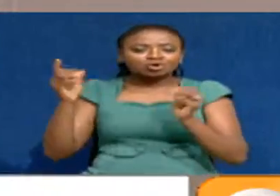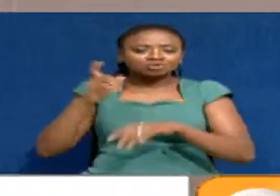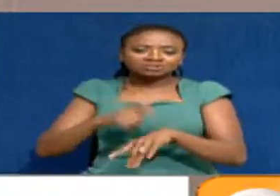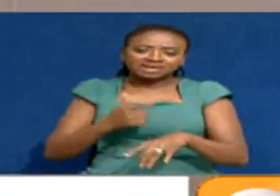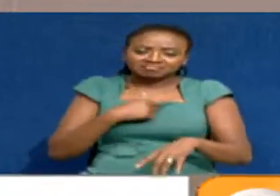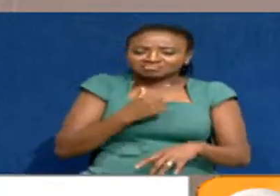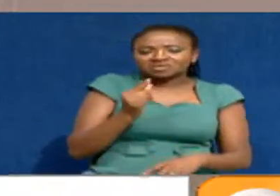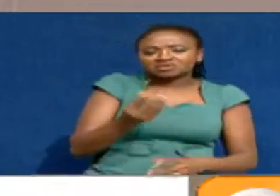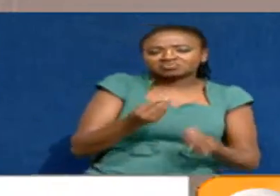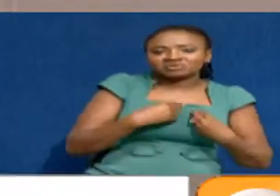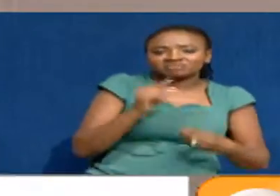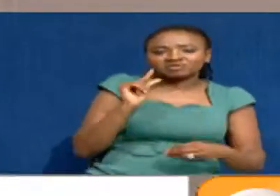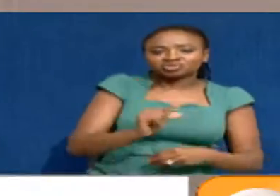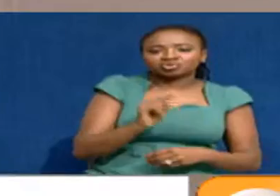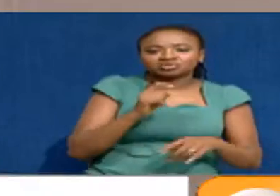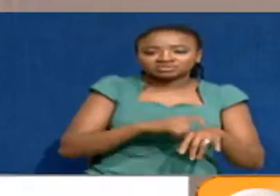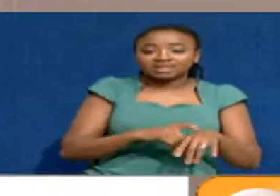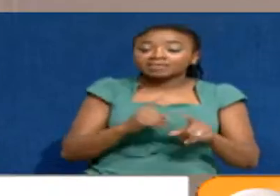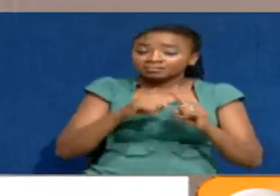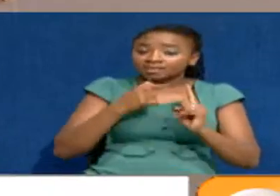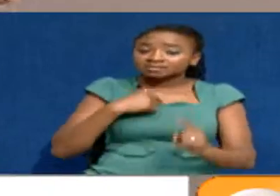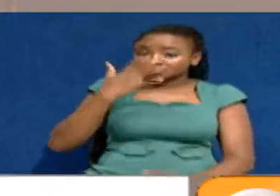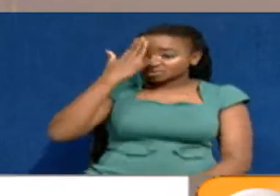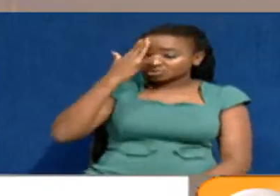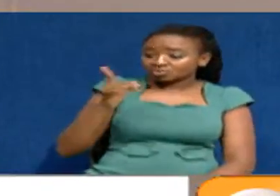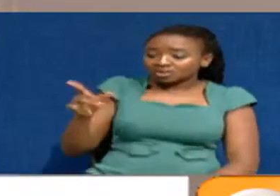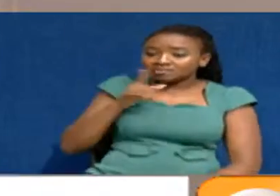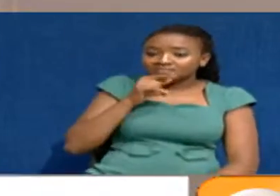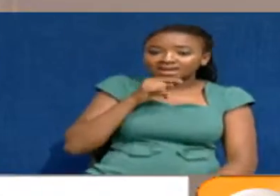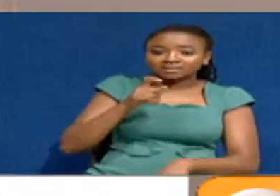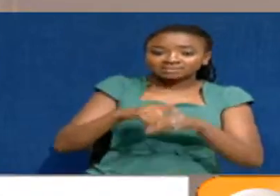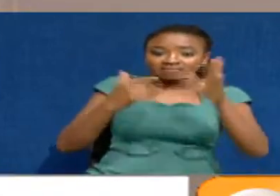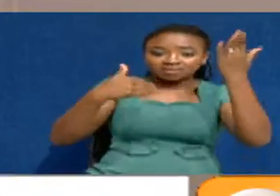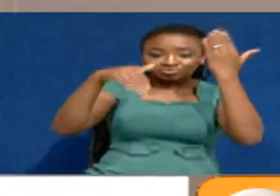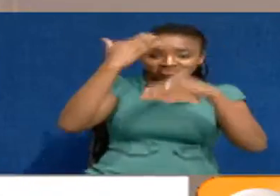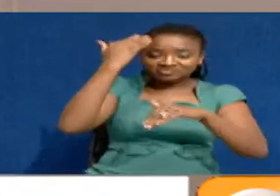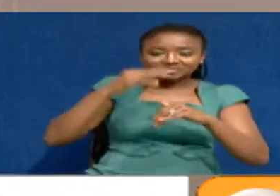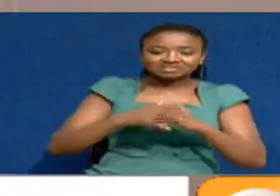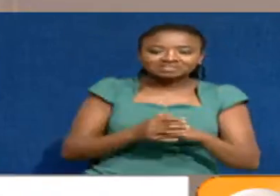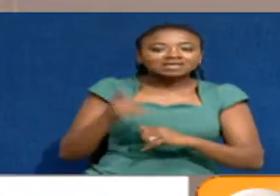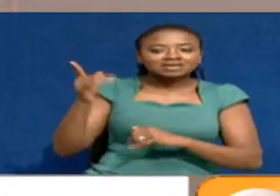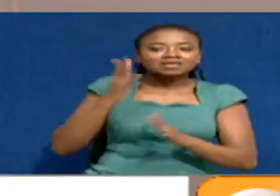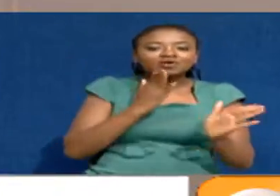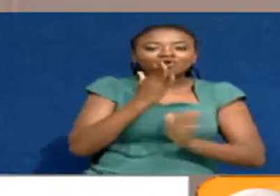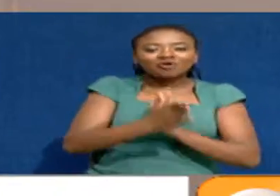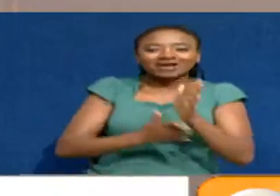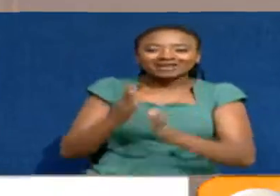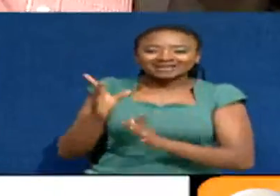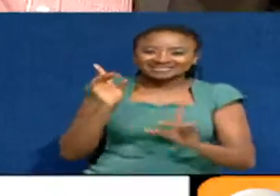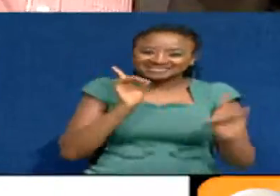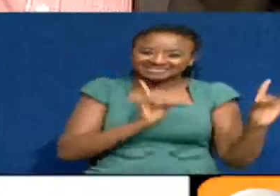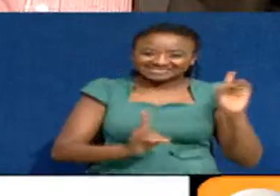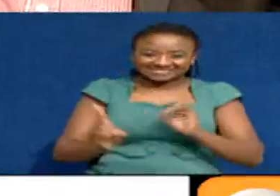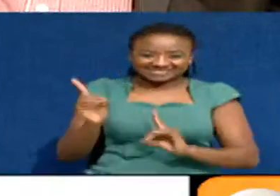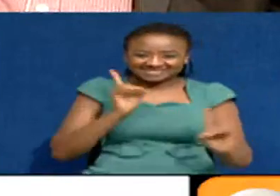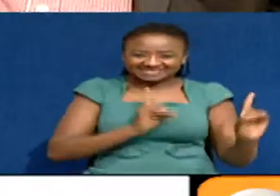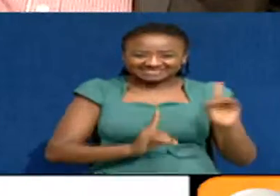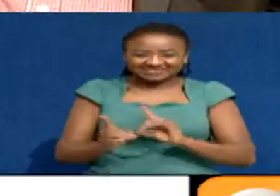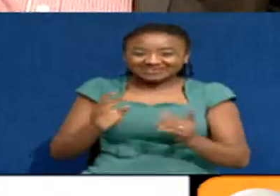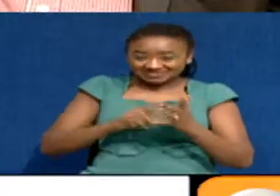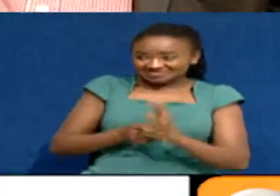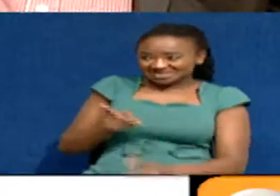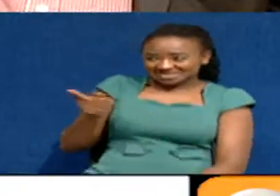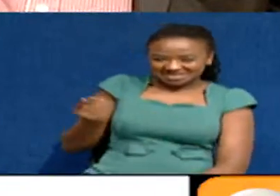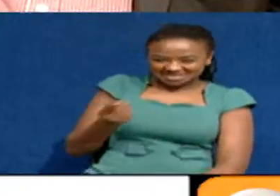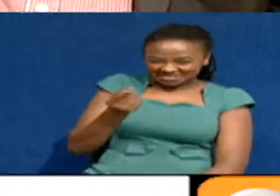by the way, you don't know that I knew him from first year. He used to organize discos at the University of Nairobi for us. So we will see mutu,